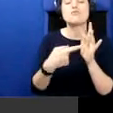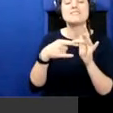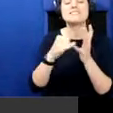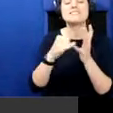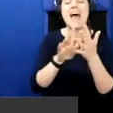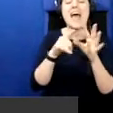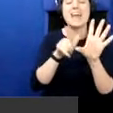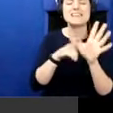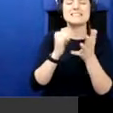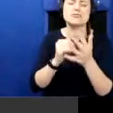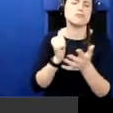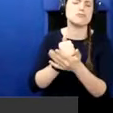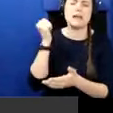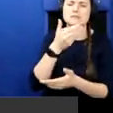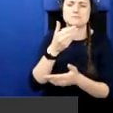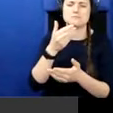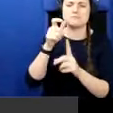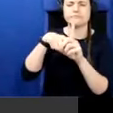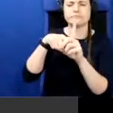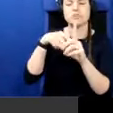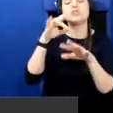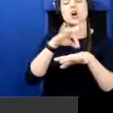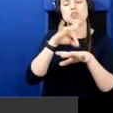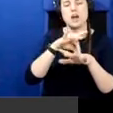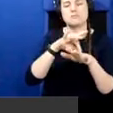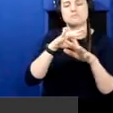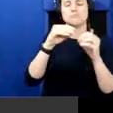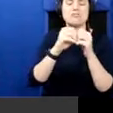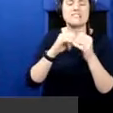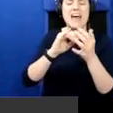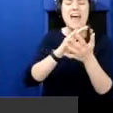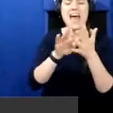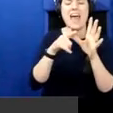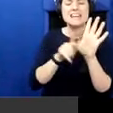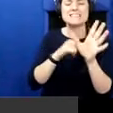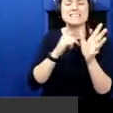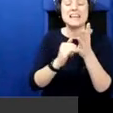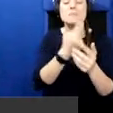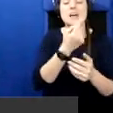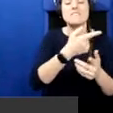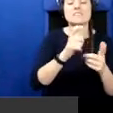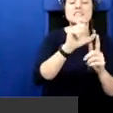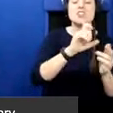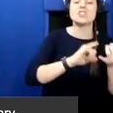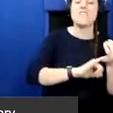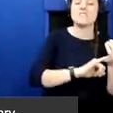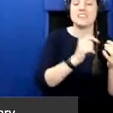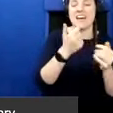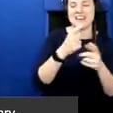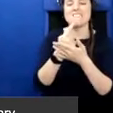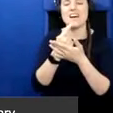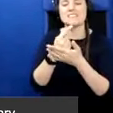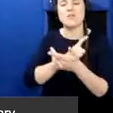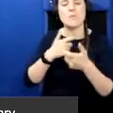Northern Ireland. Dr. Morris Hayes, both as a civil servant and vice to various ministers, uh,